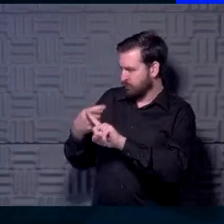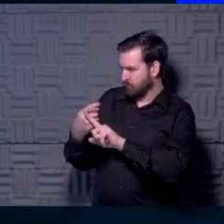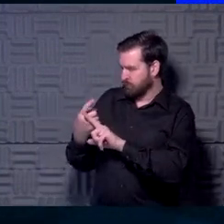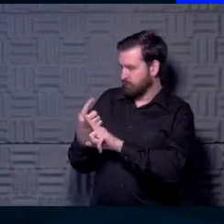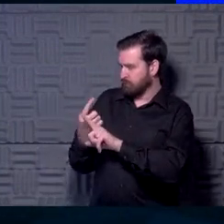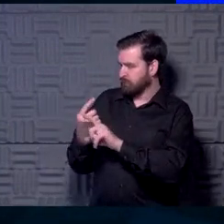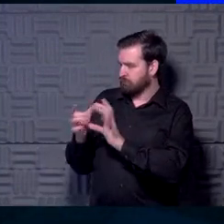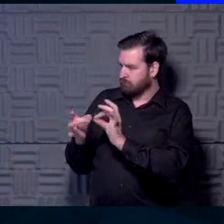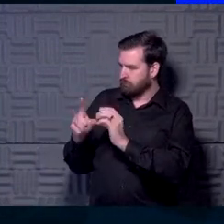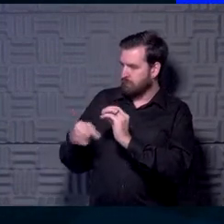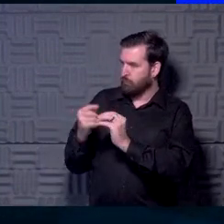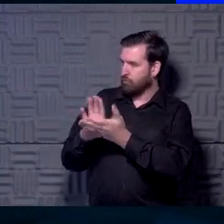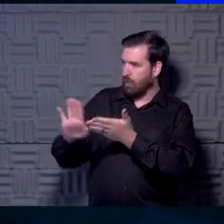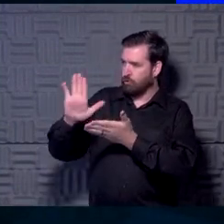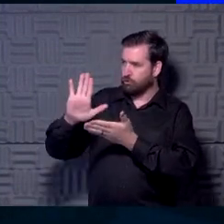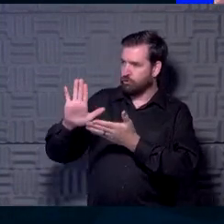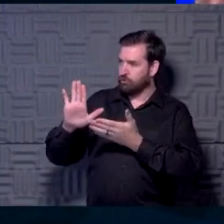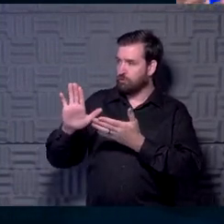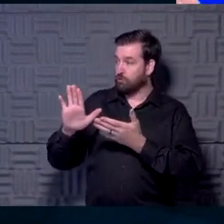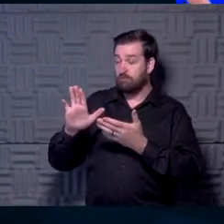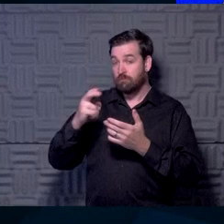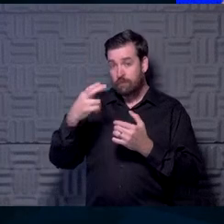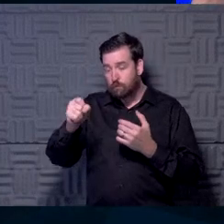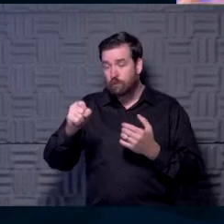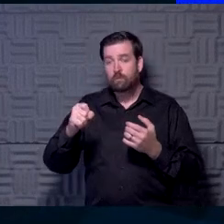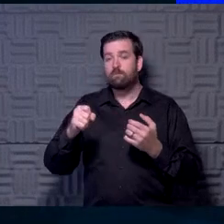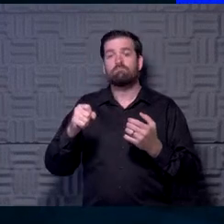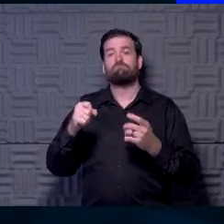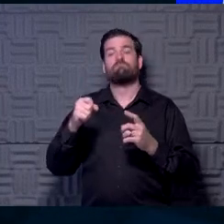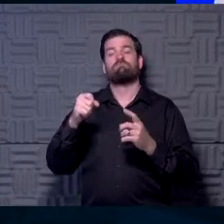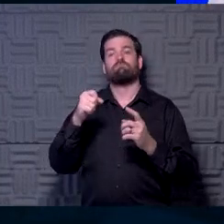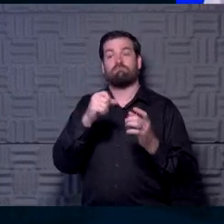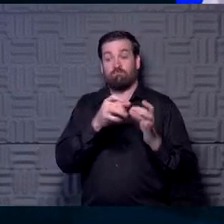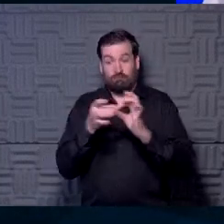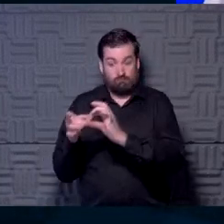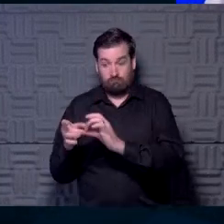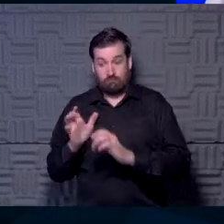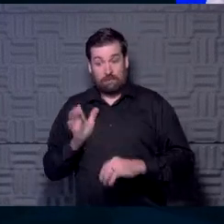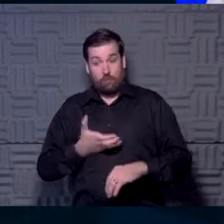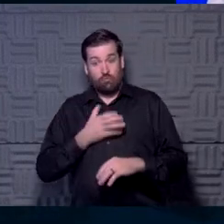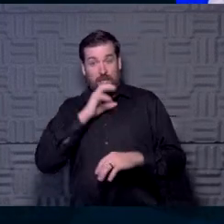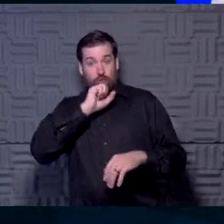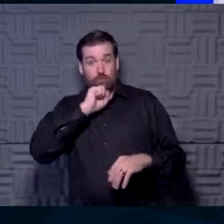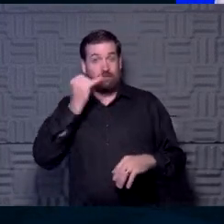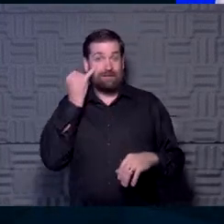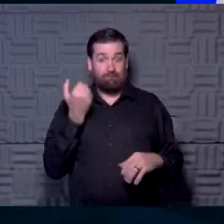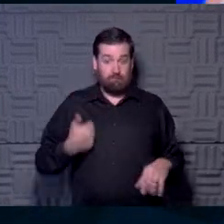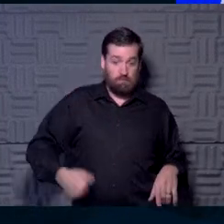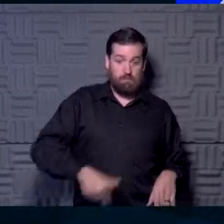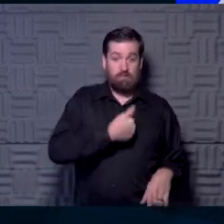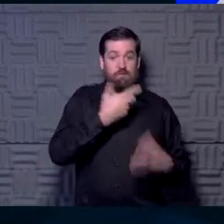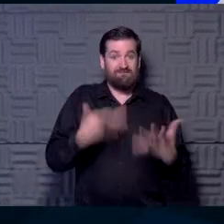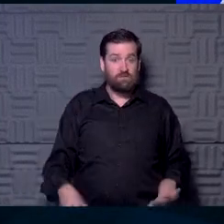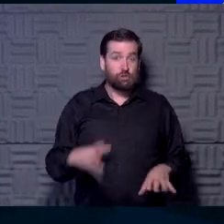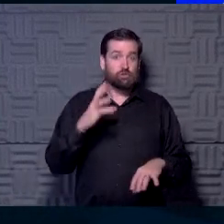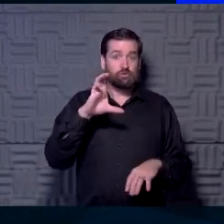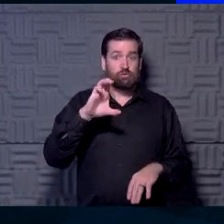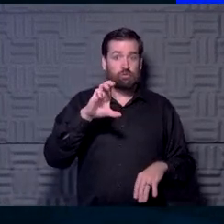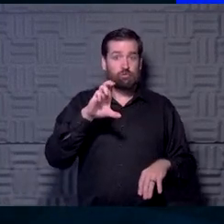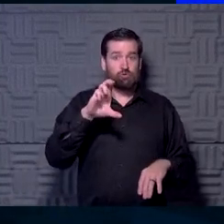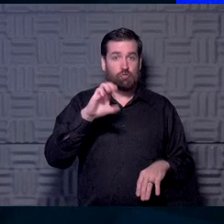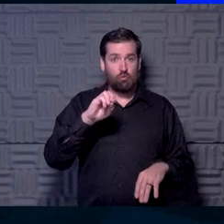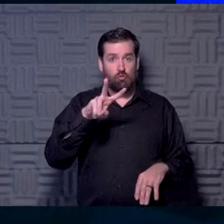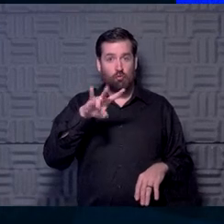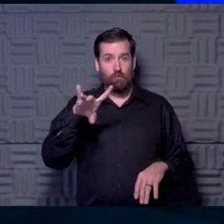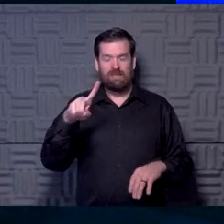college sports or high school, let's even hit people our age. If we've had COVID, I think we'd even have to say,